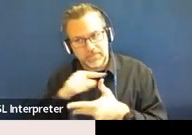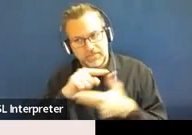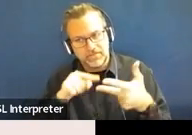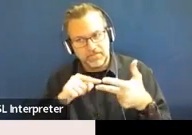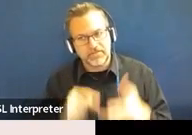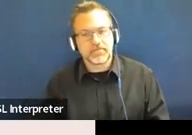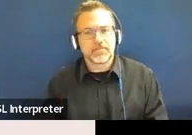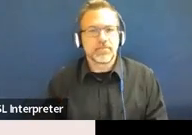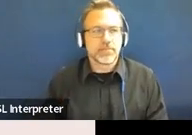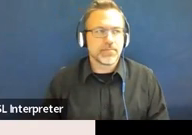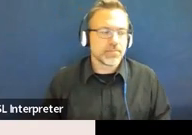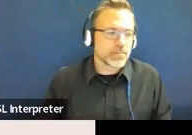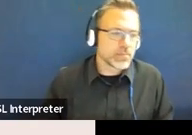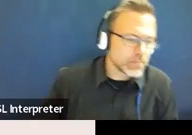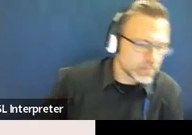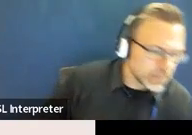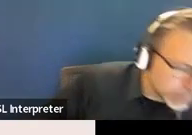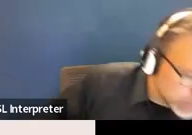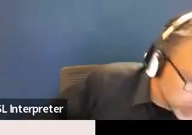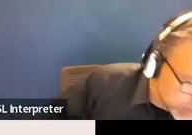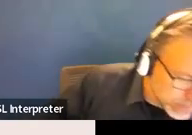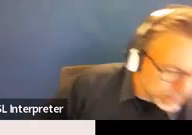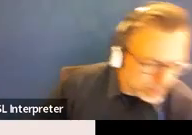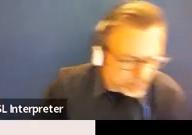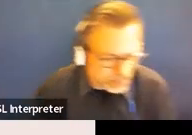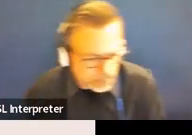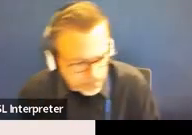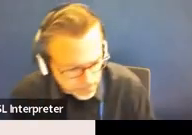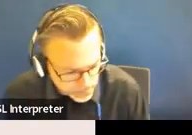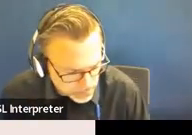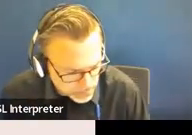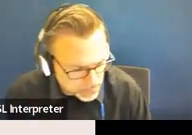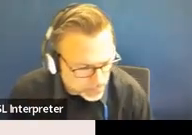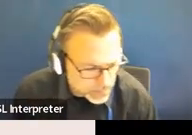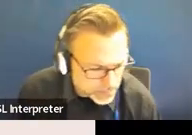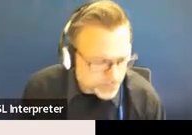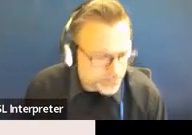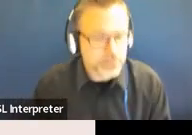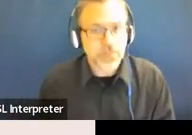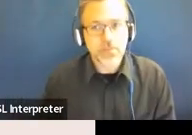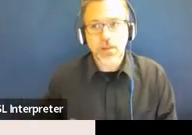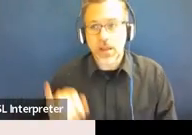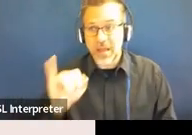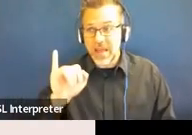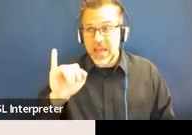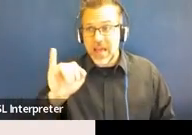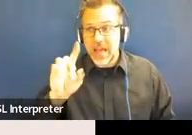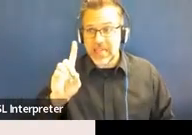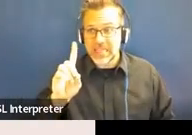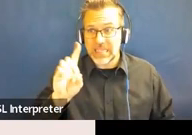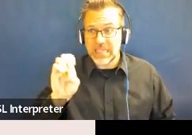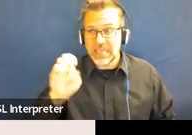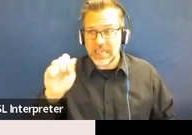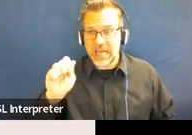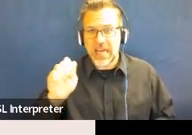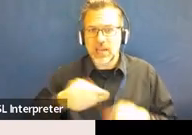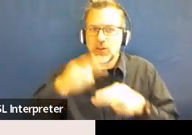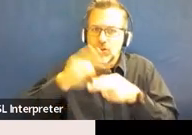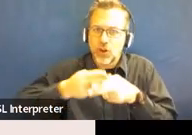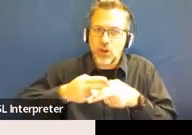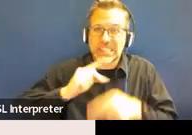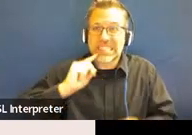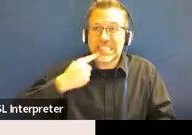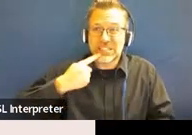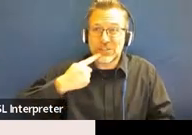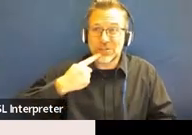So, MUSER IDEA defines serious bodily injury. So,